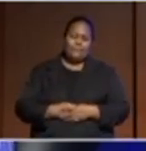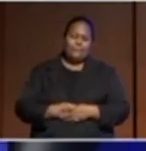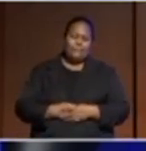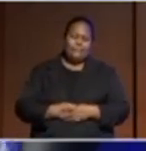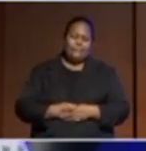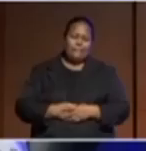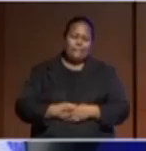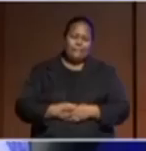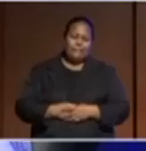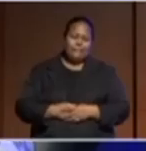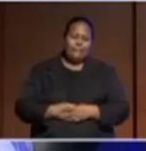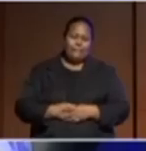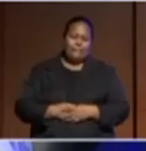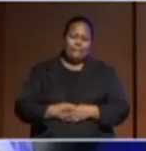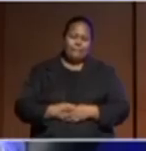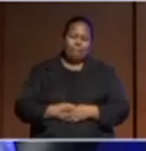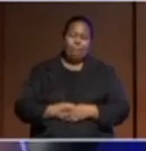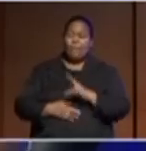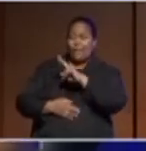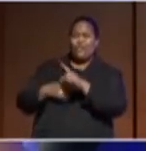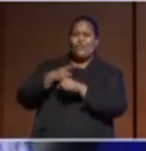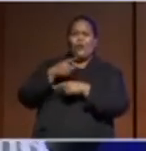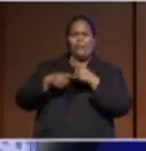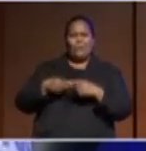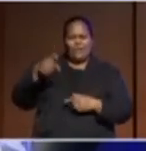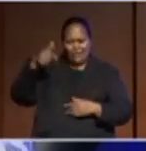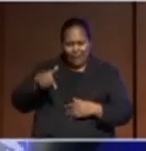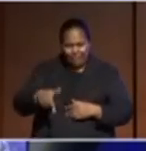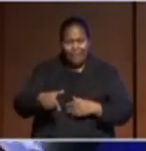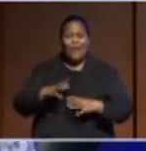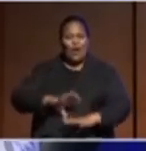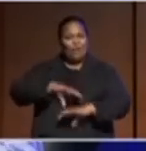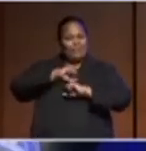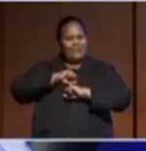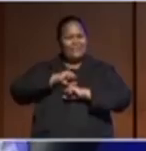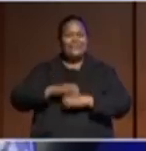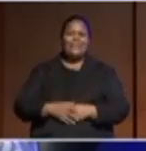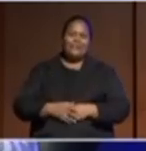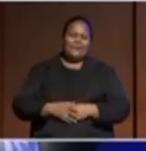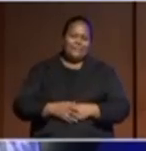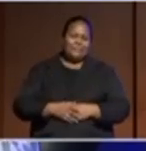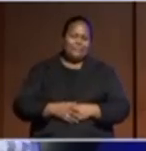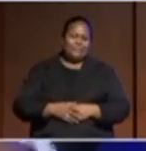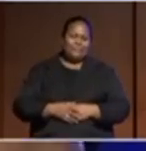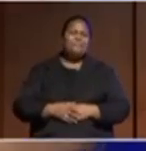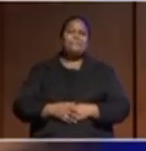And she talked about the gaps of confidence. I'm going to go further. You know, males, they're so confident. You know, they promote